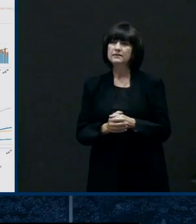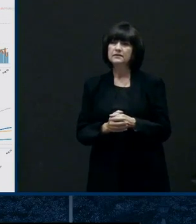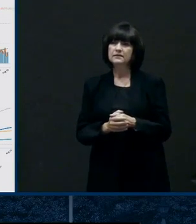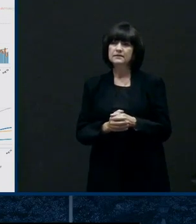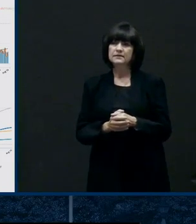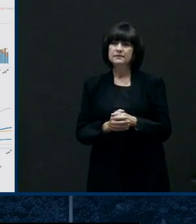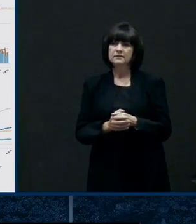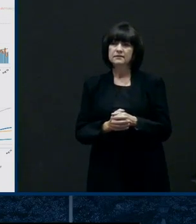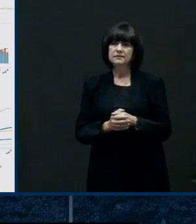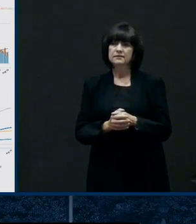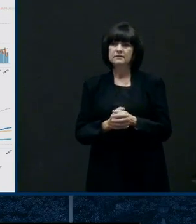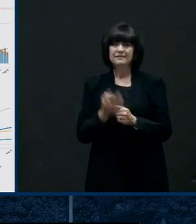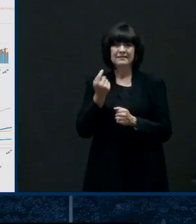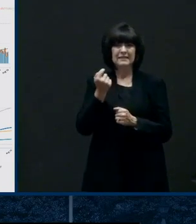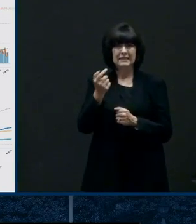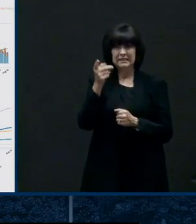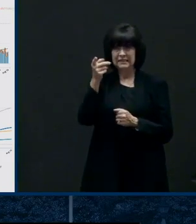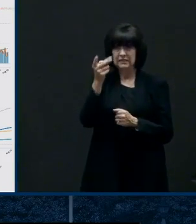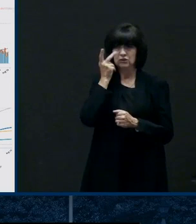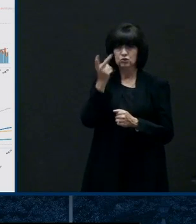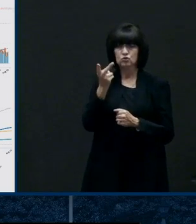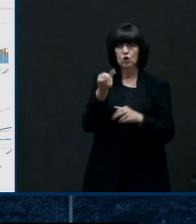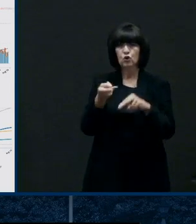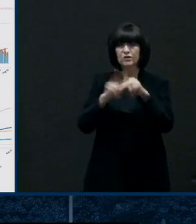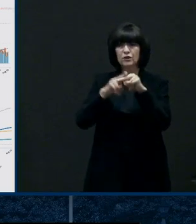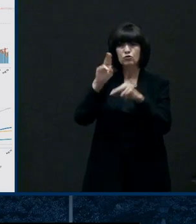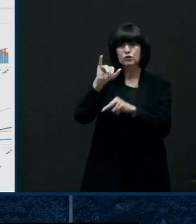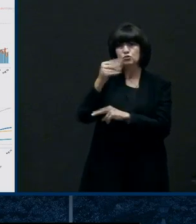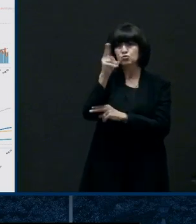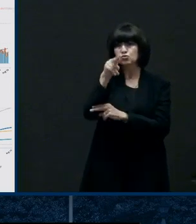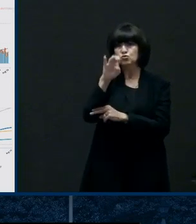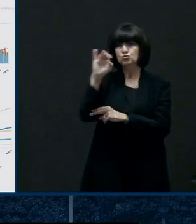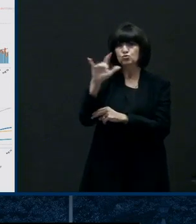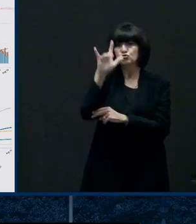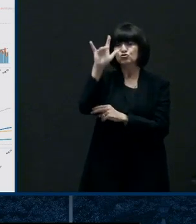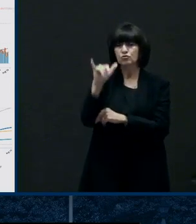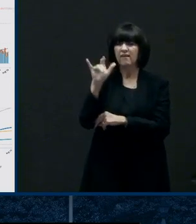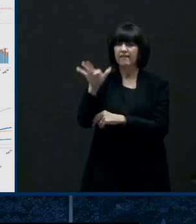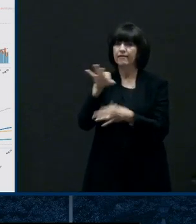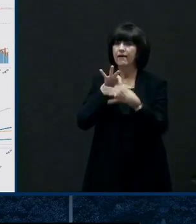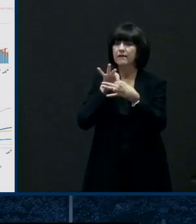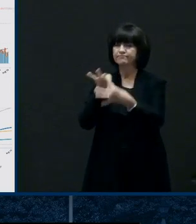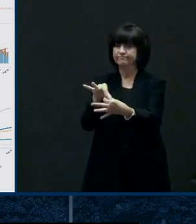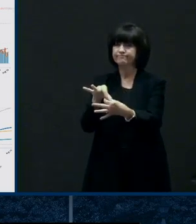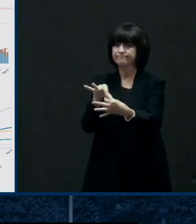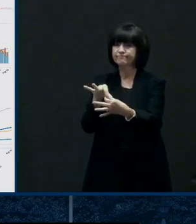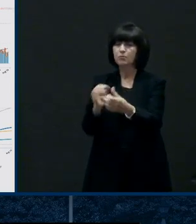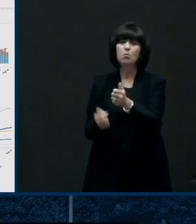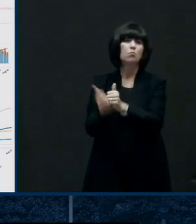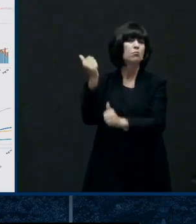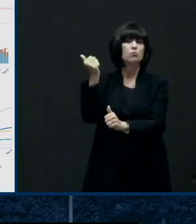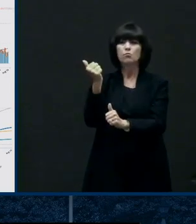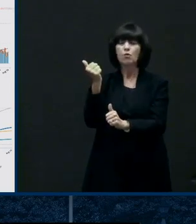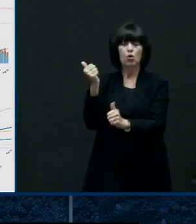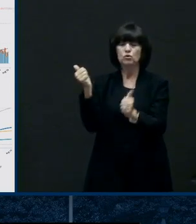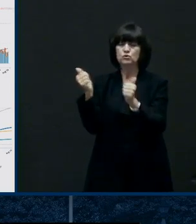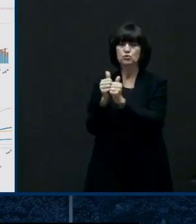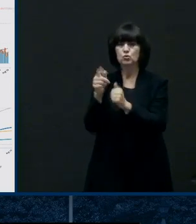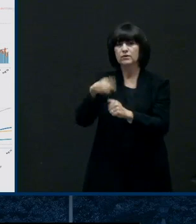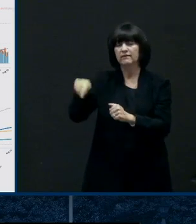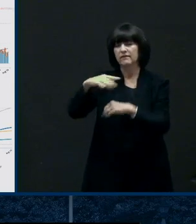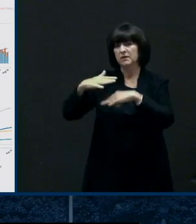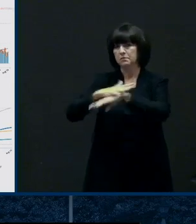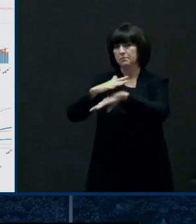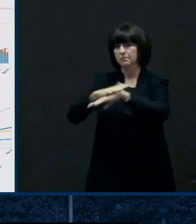little increase there that we saw back in in the june july associated with uh mostly with beach bars and